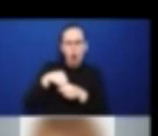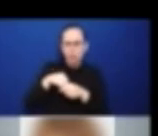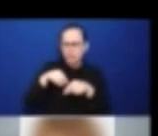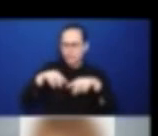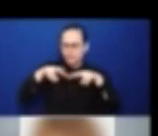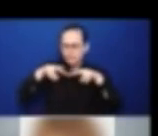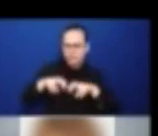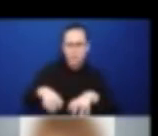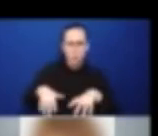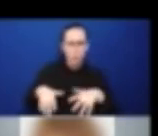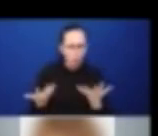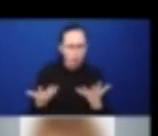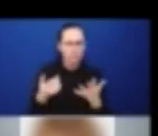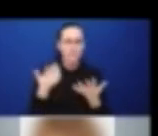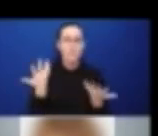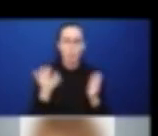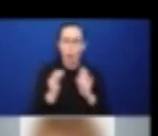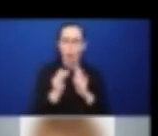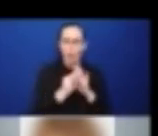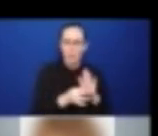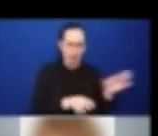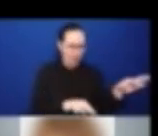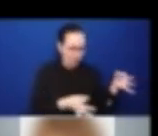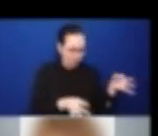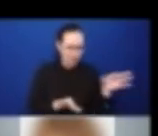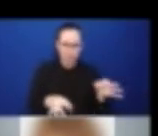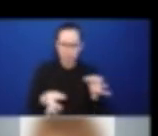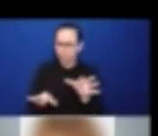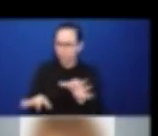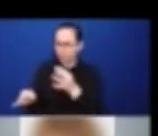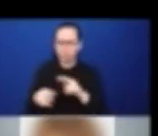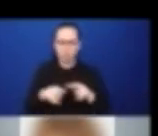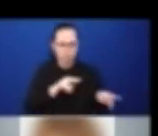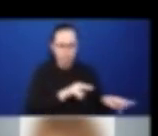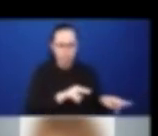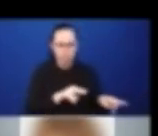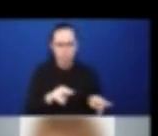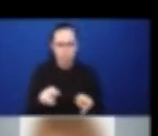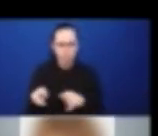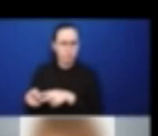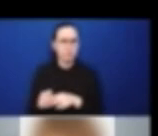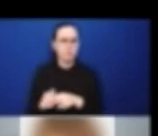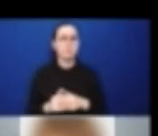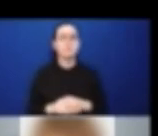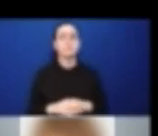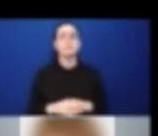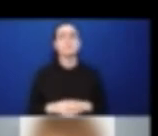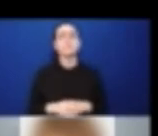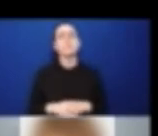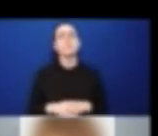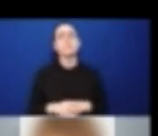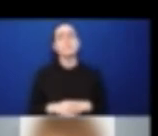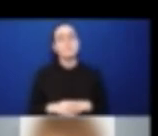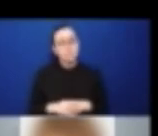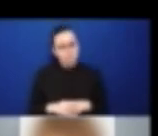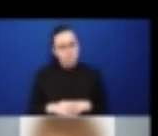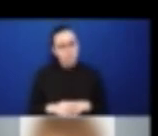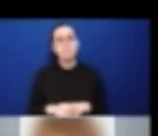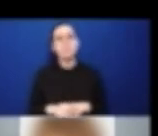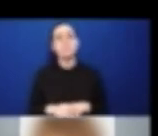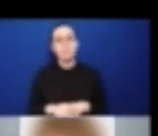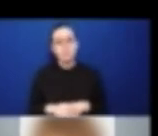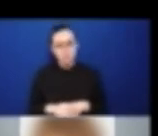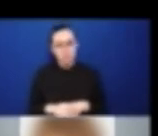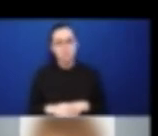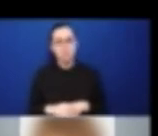To give you a quick sense of the, we had articles, each of the articles of the UNCRPD and the indicators